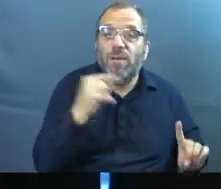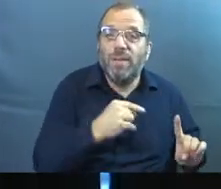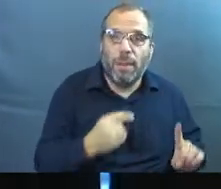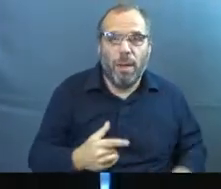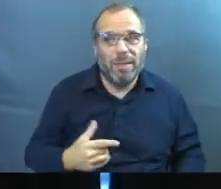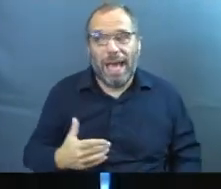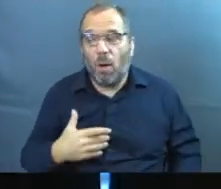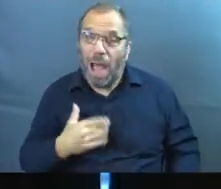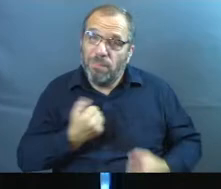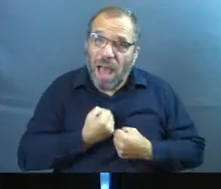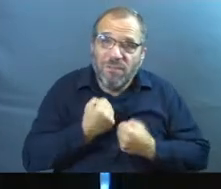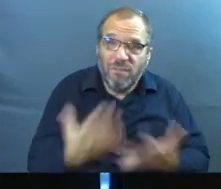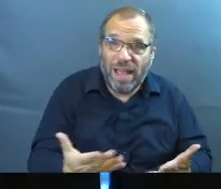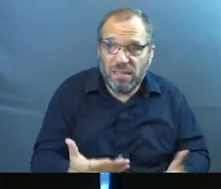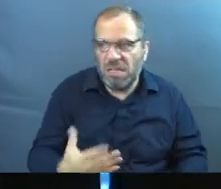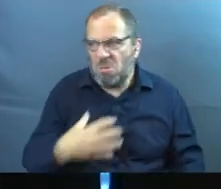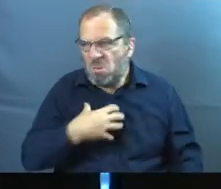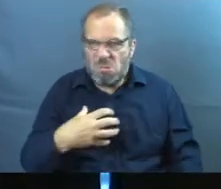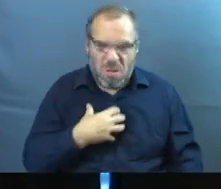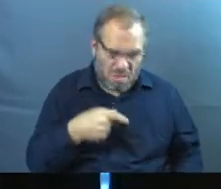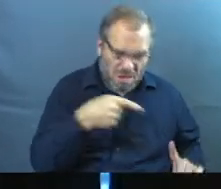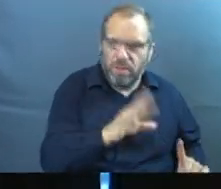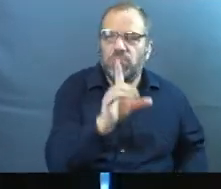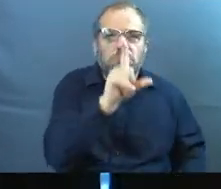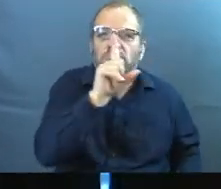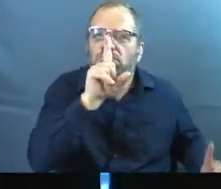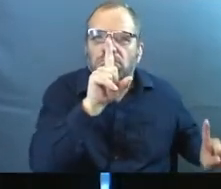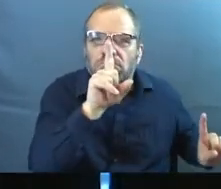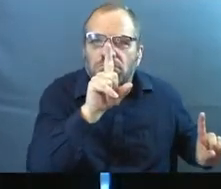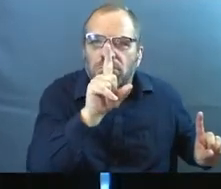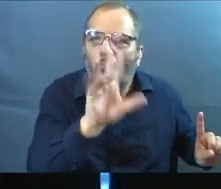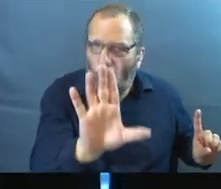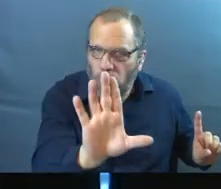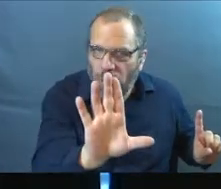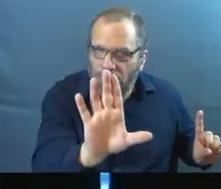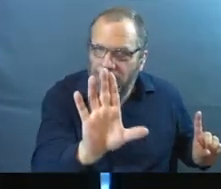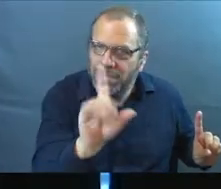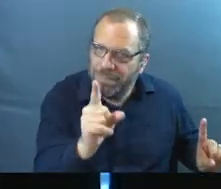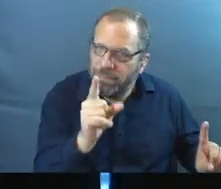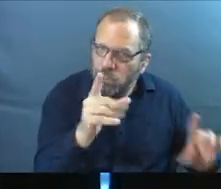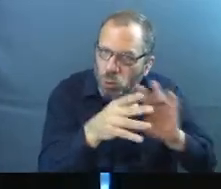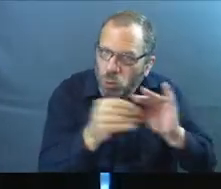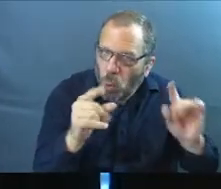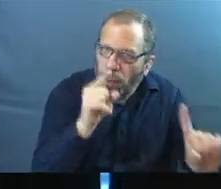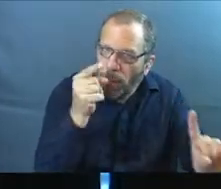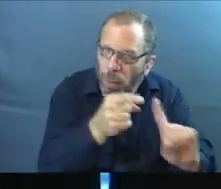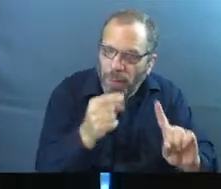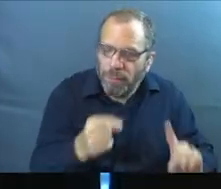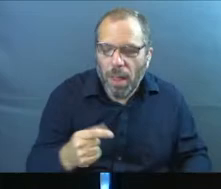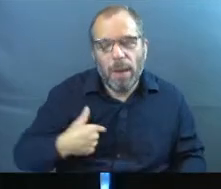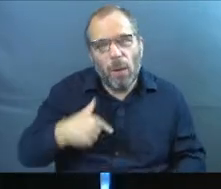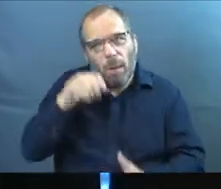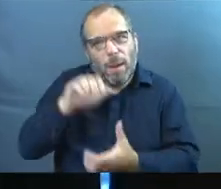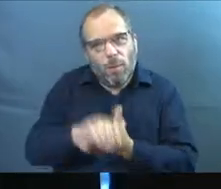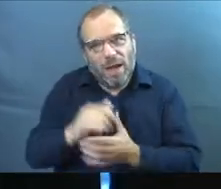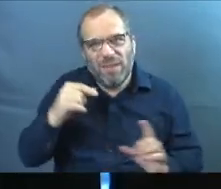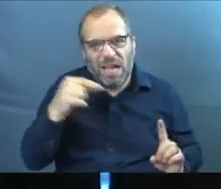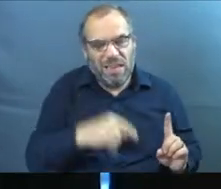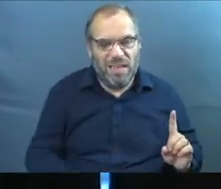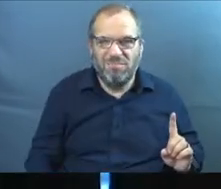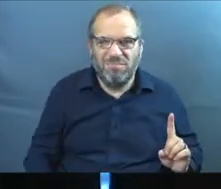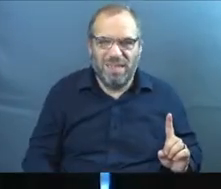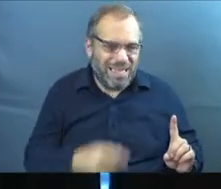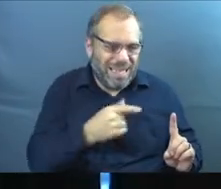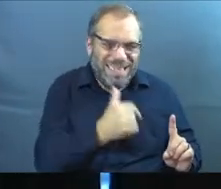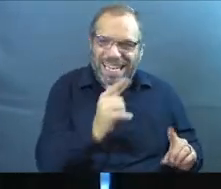up here just to vent and to complain about a friend or anything like that. I do have a point, I promise. But really what Rachel and I realized about this friend is they weren't